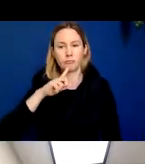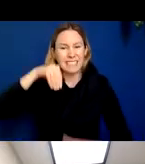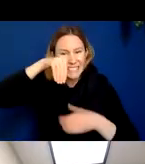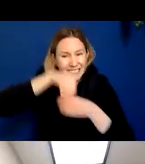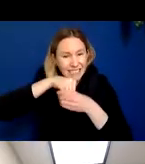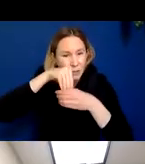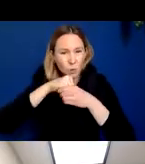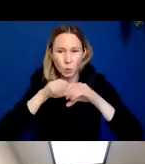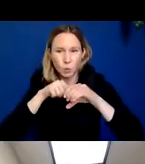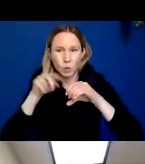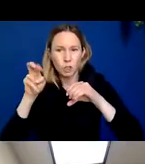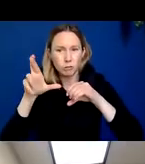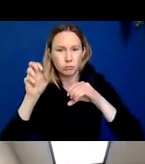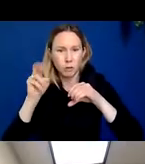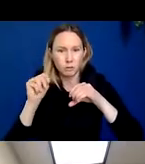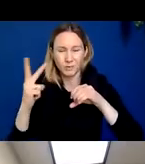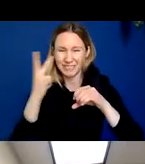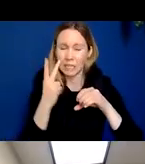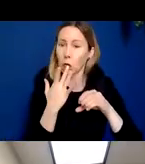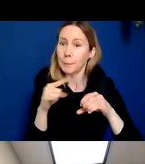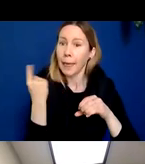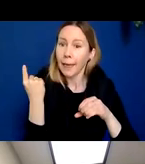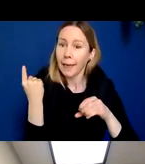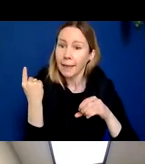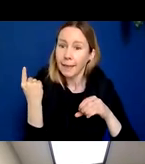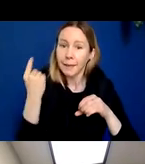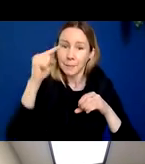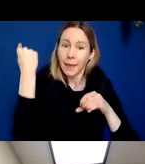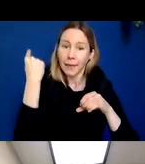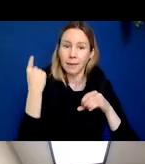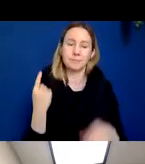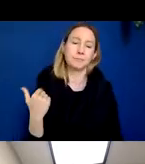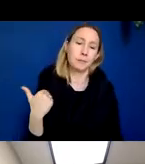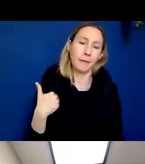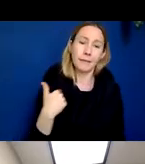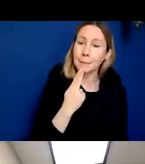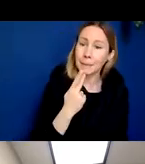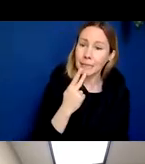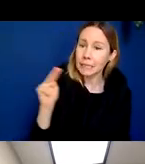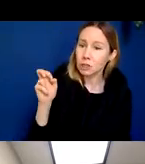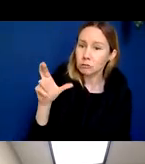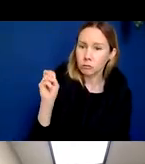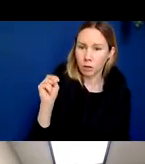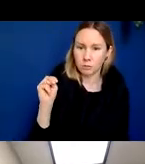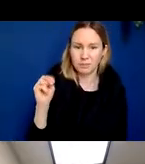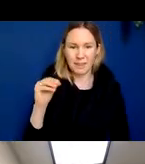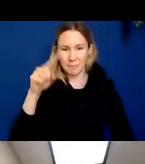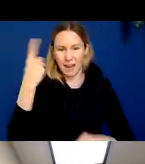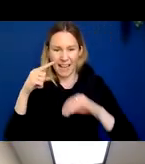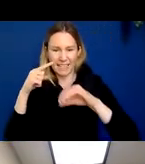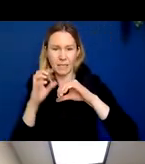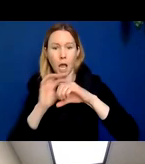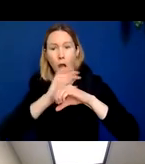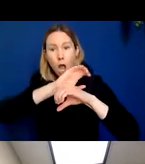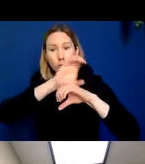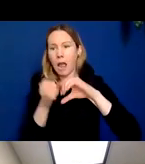as you can see here. Here we've colored the tau black. You see the pink colored neuron, and it's coming inside of the neuron, not around it.